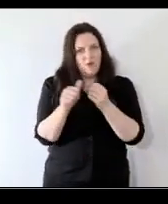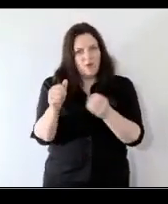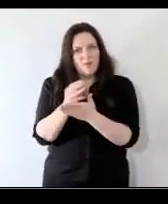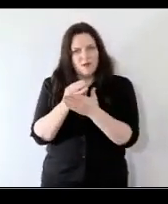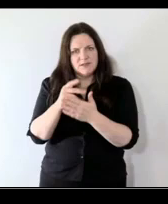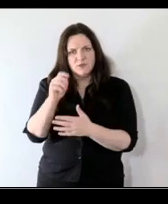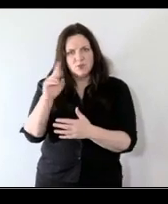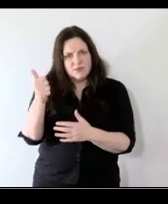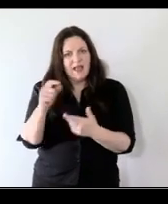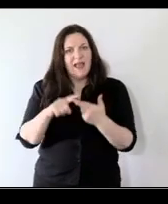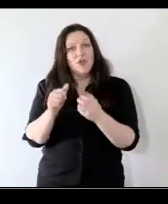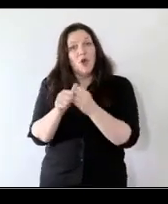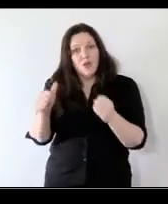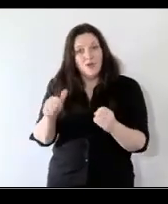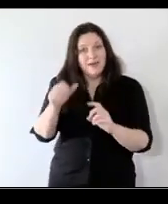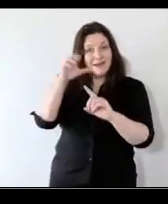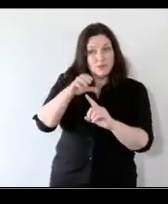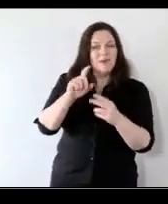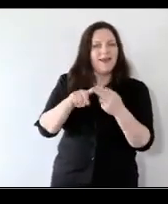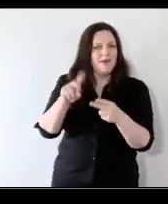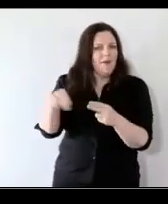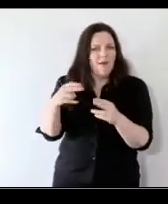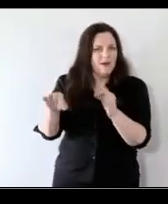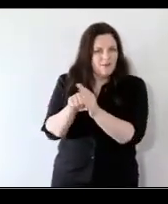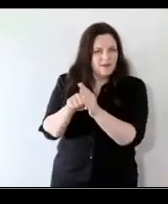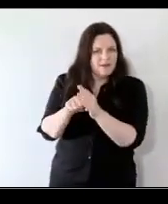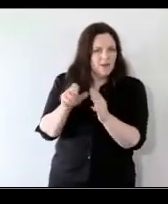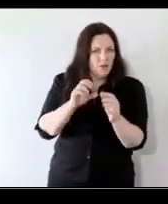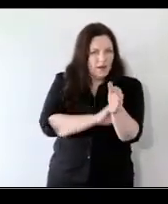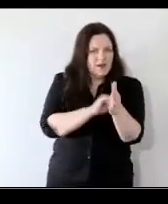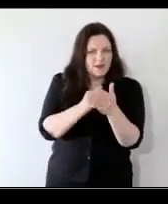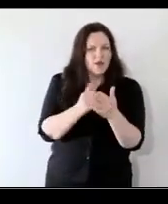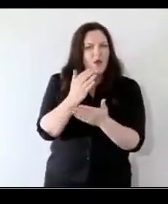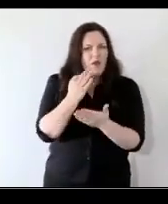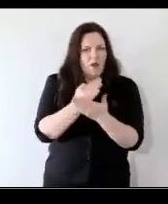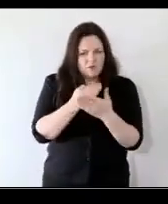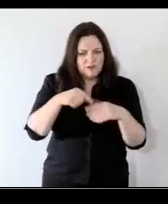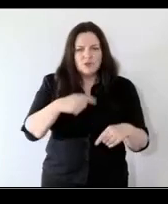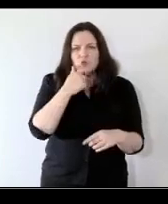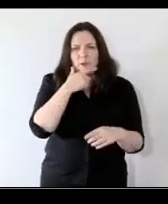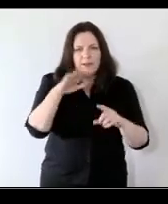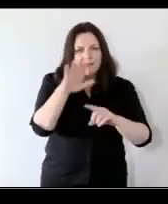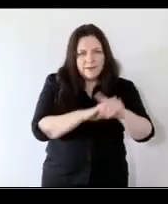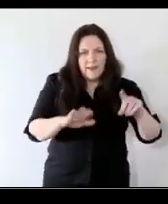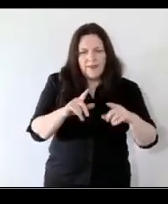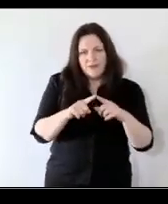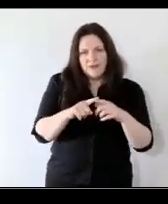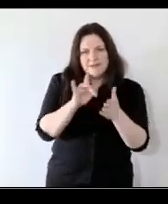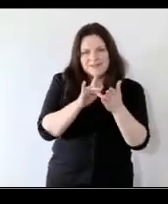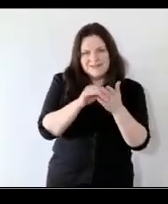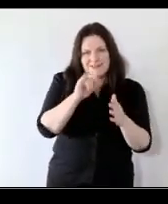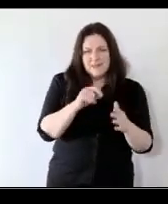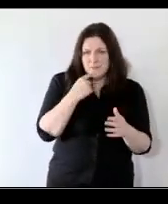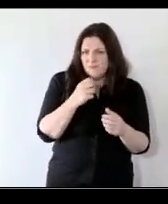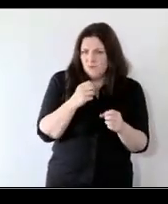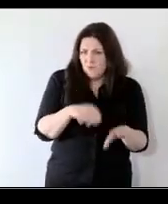and non-governmental organizations a lot of them are situated within dublin and the urban areas as well where obviously there's a lot of china